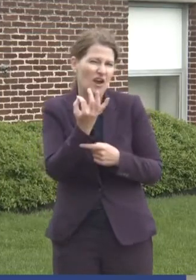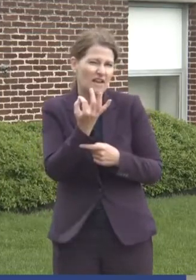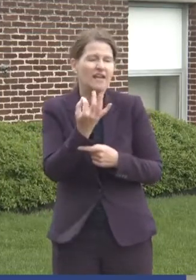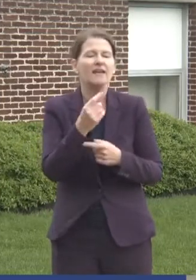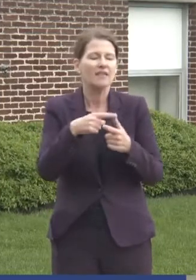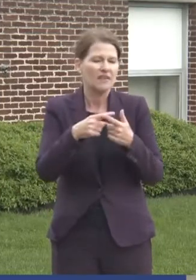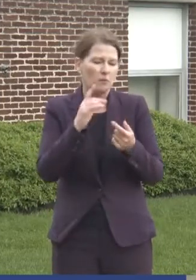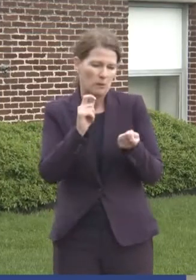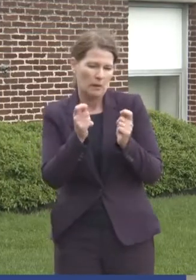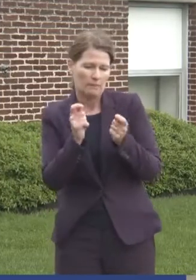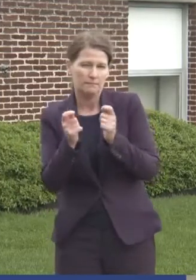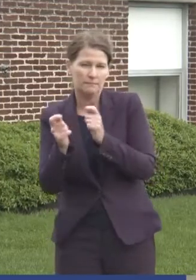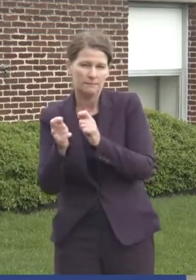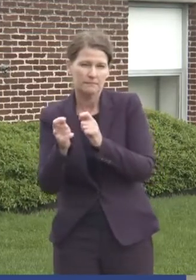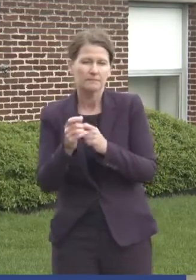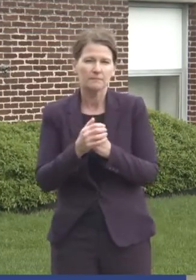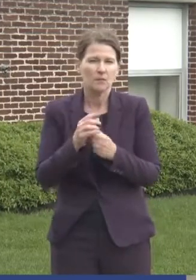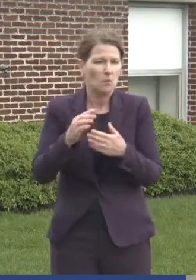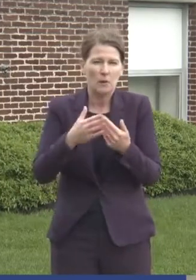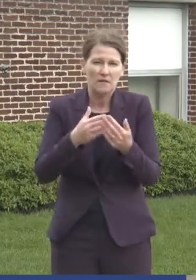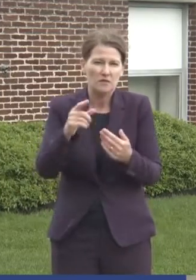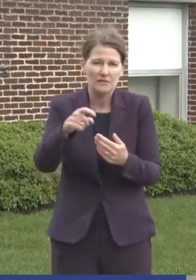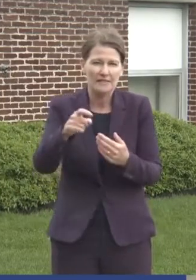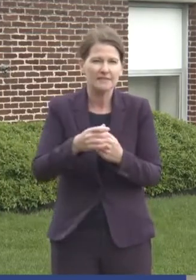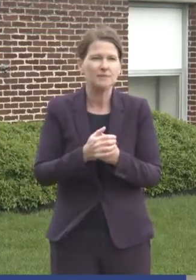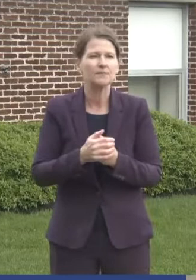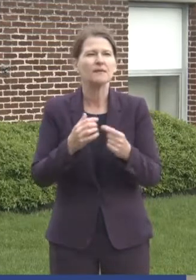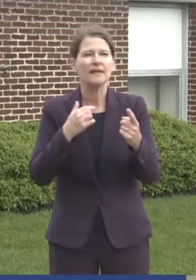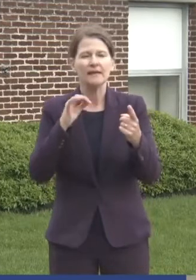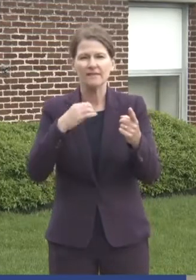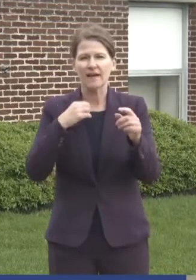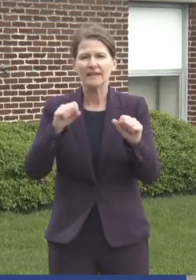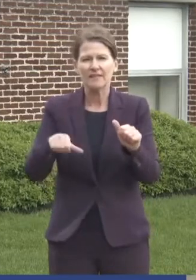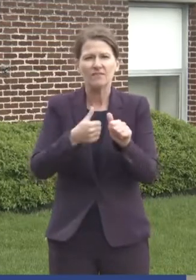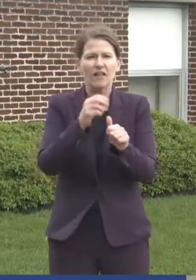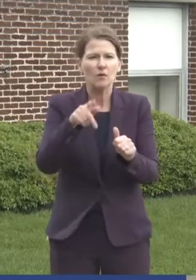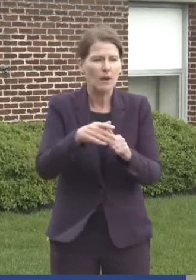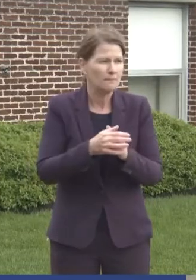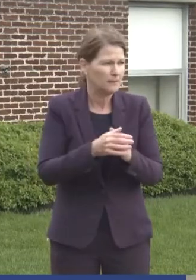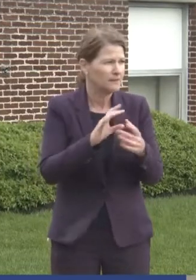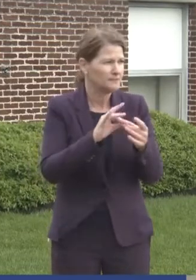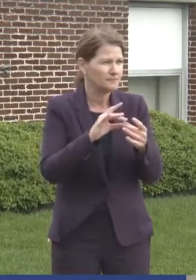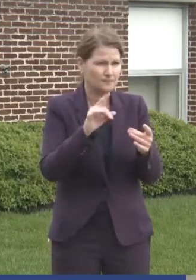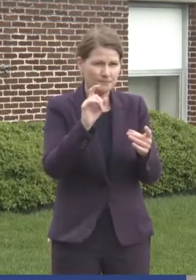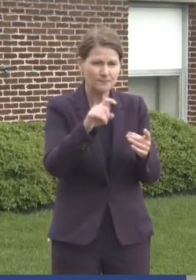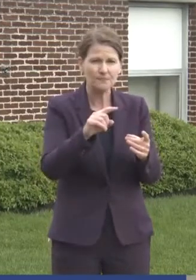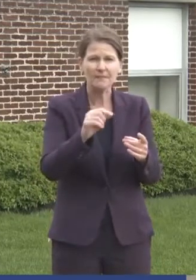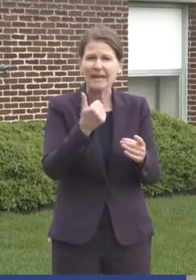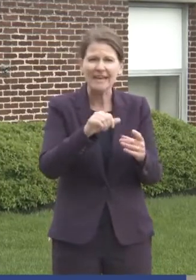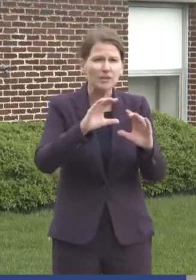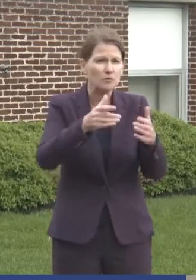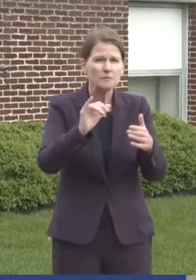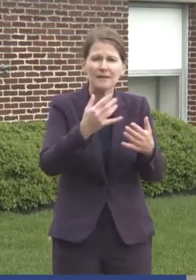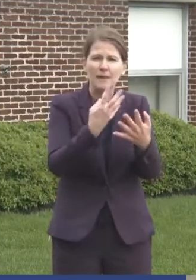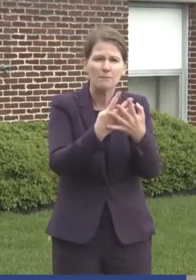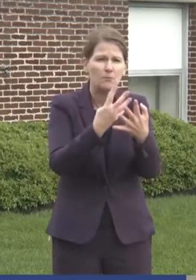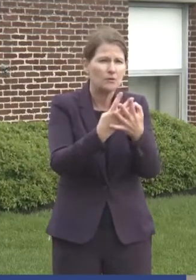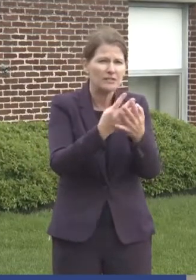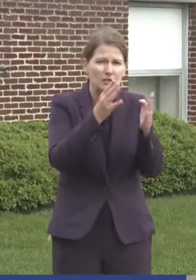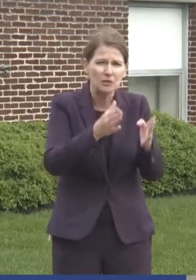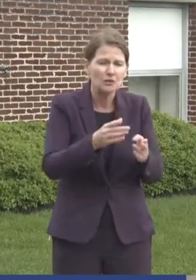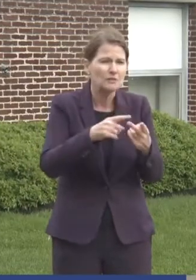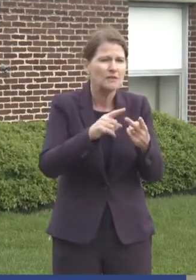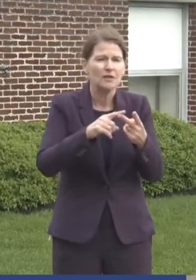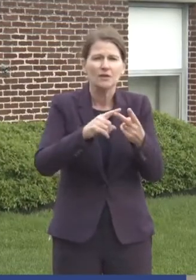accordingly. Secretary, if I can follow up on that, are there so are there any groups, be it prison inmates or corrections